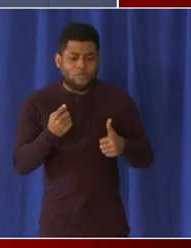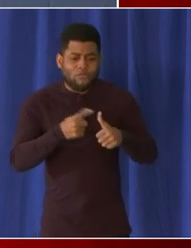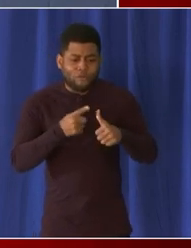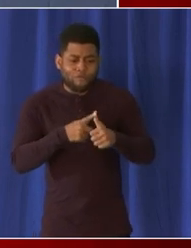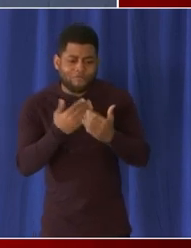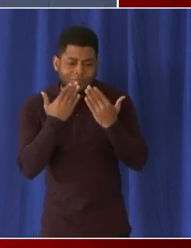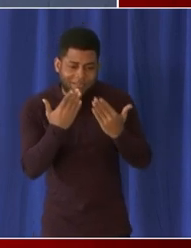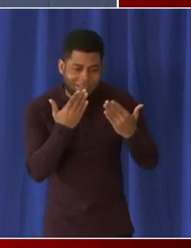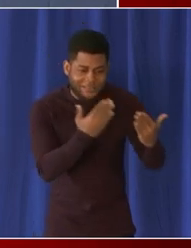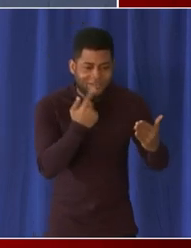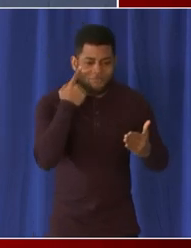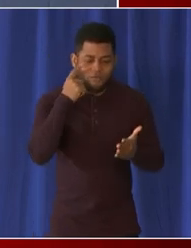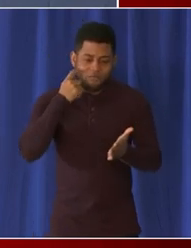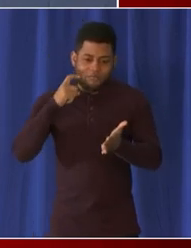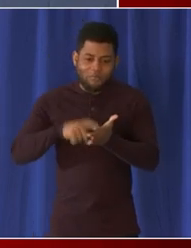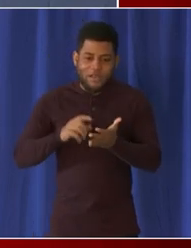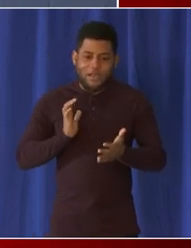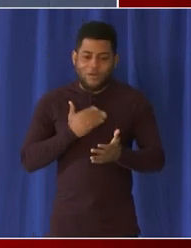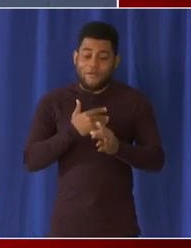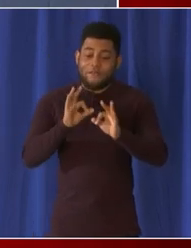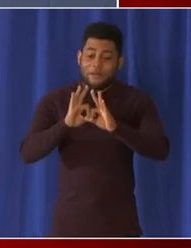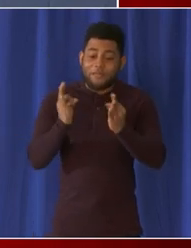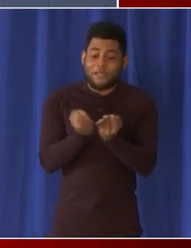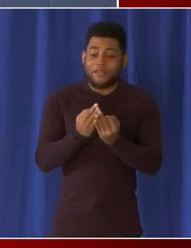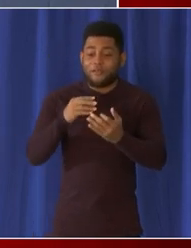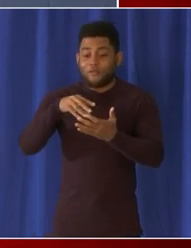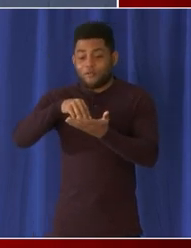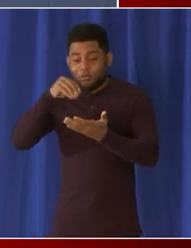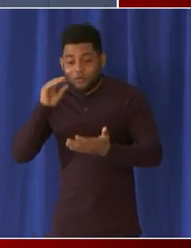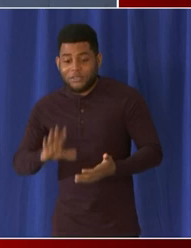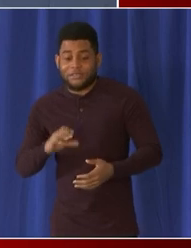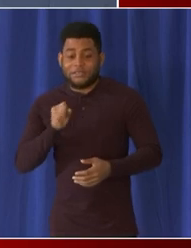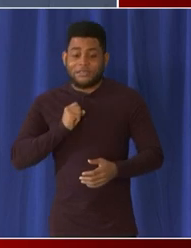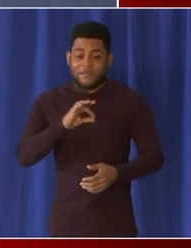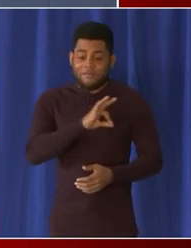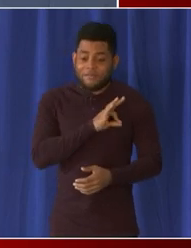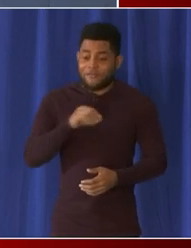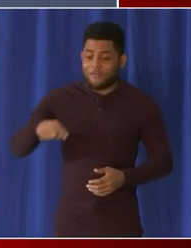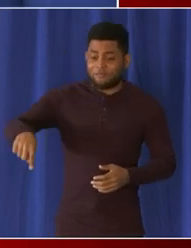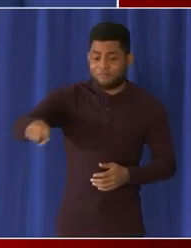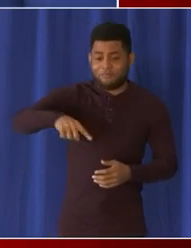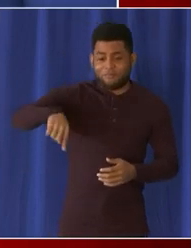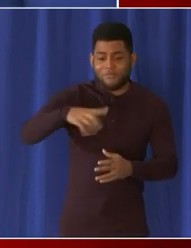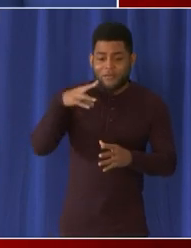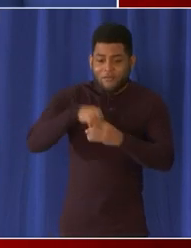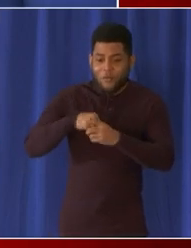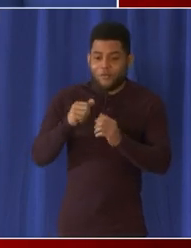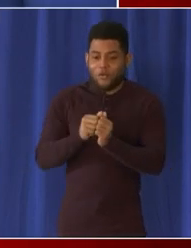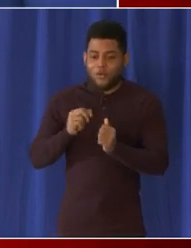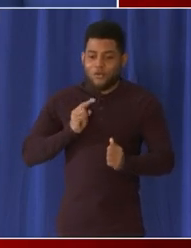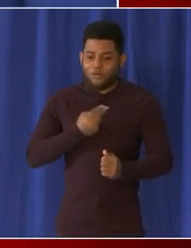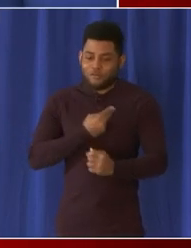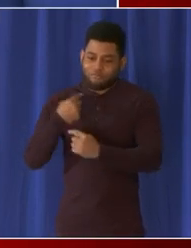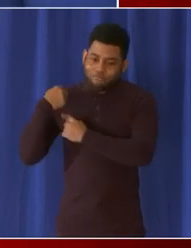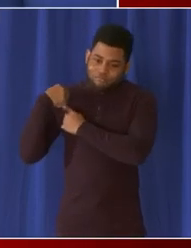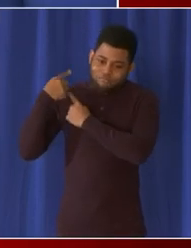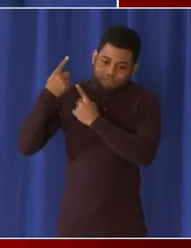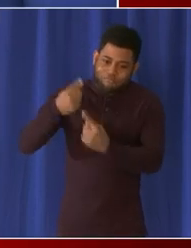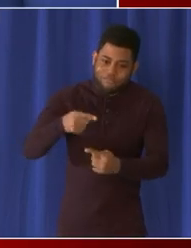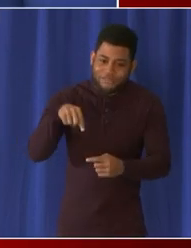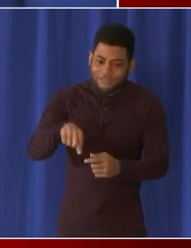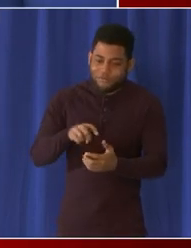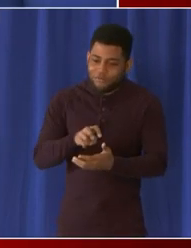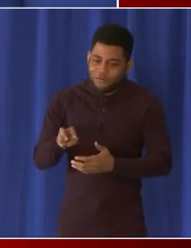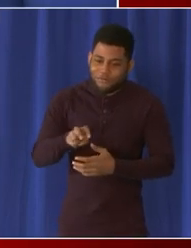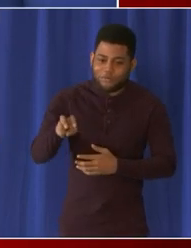our families our students our staff who have been with us along this journey of I'm pull your mic up. Thank you who have been with us